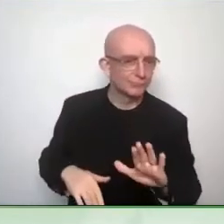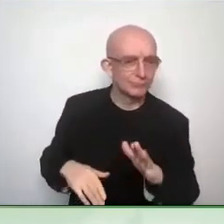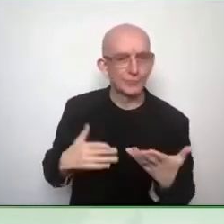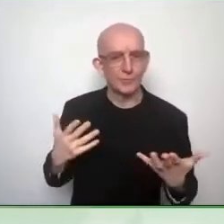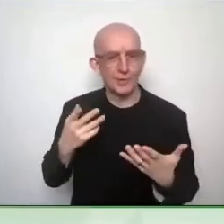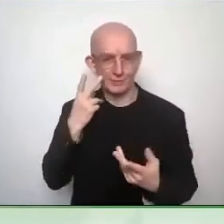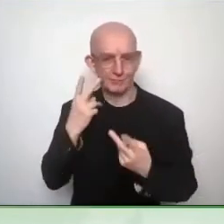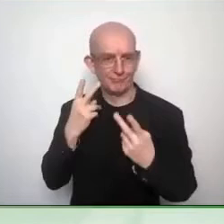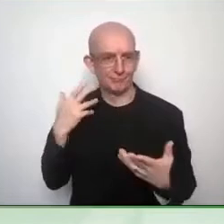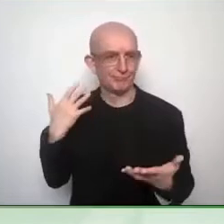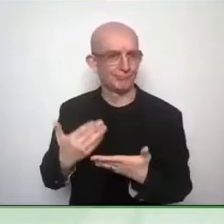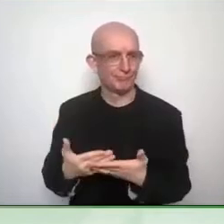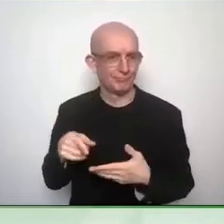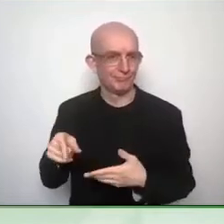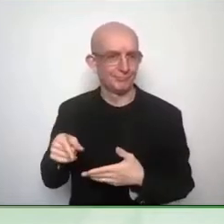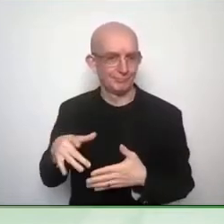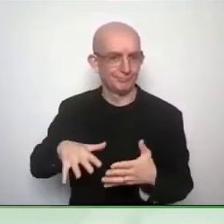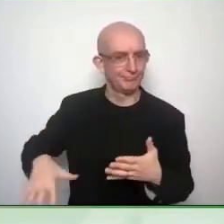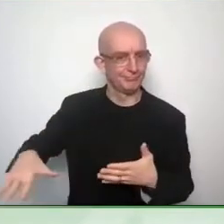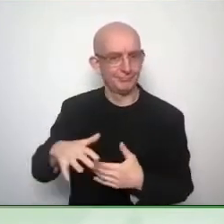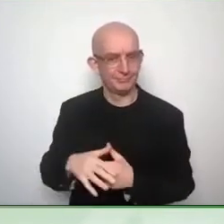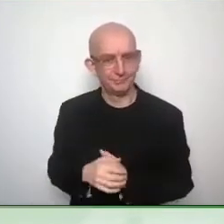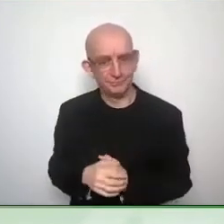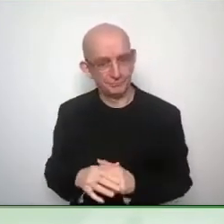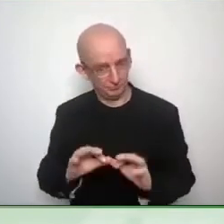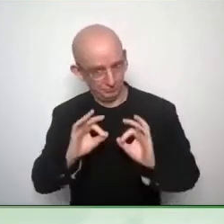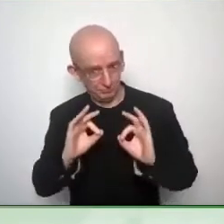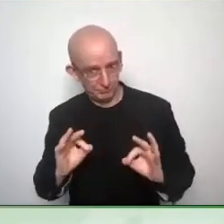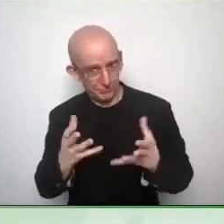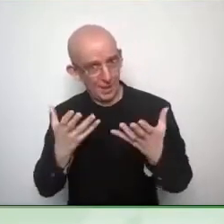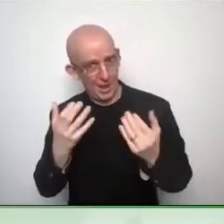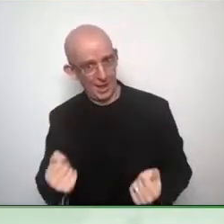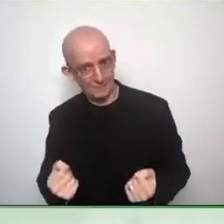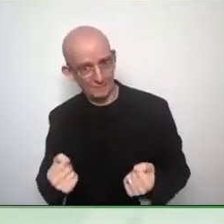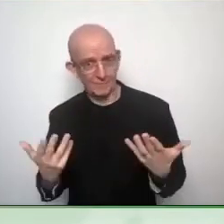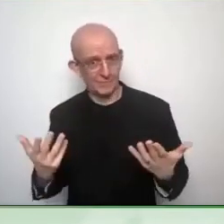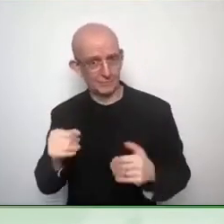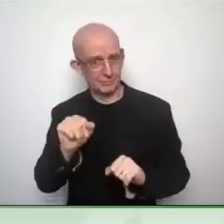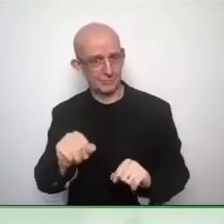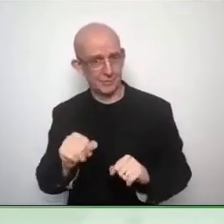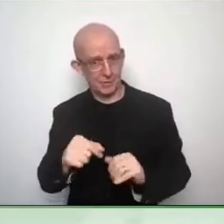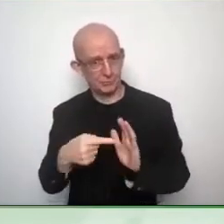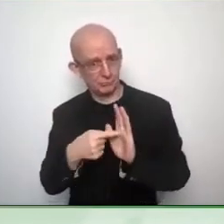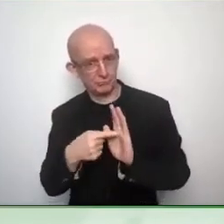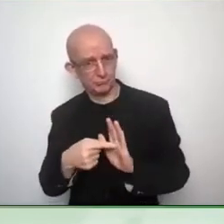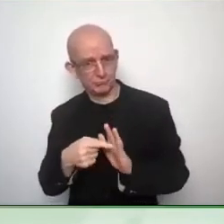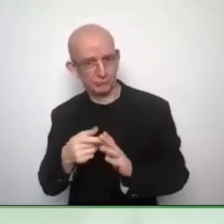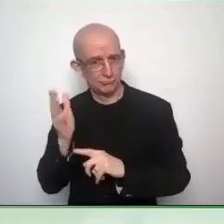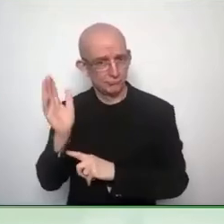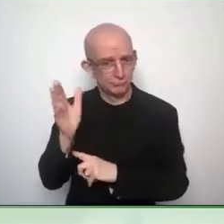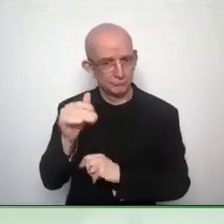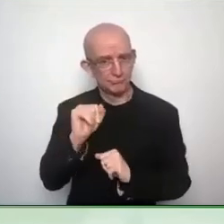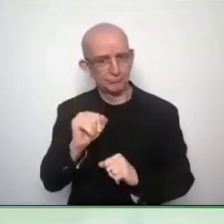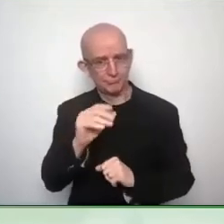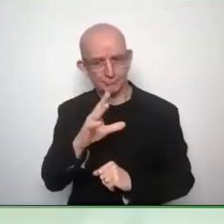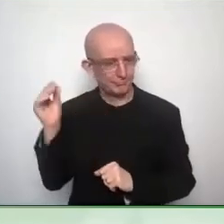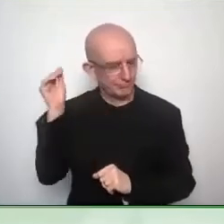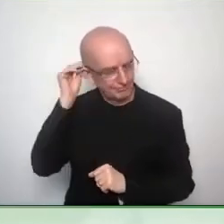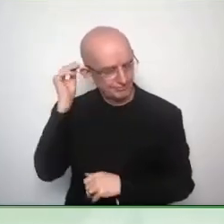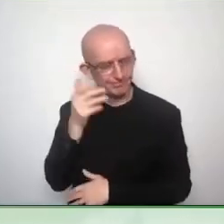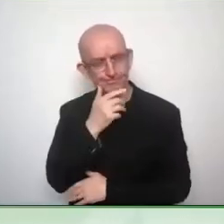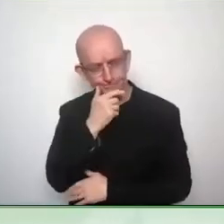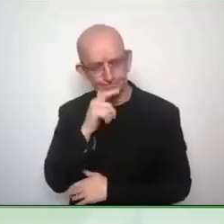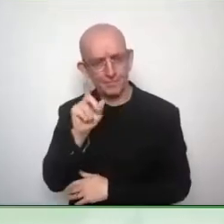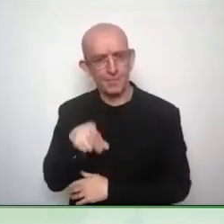Well, I think that we should increasingly focus, have that global focus, because sometimes we have the impression